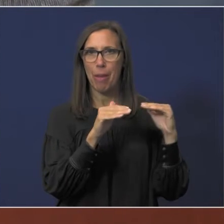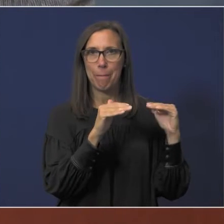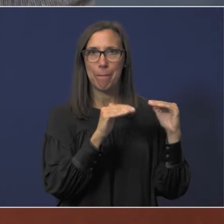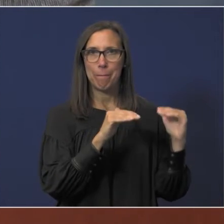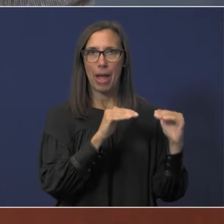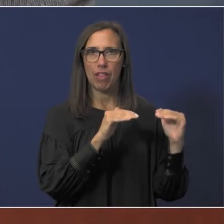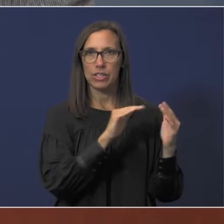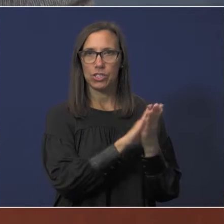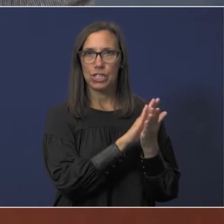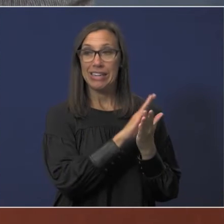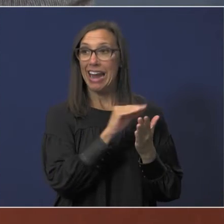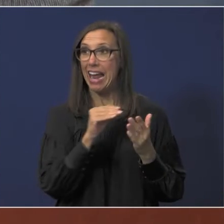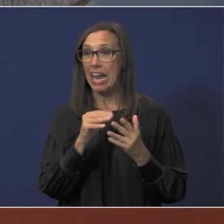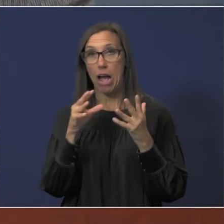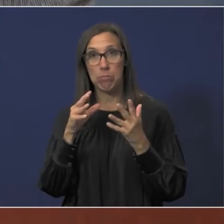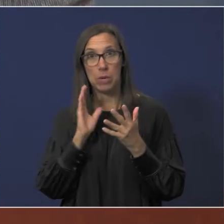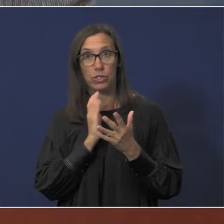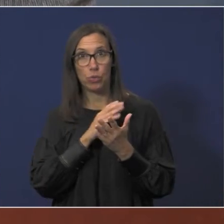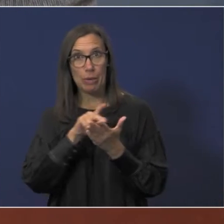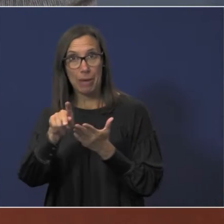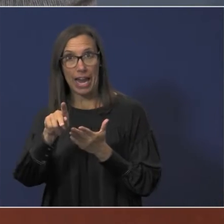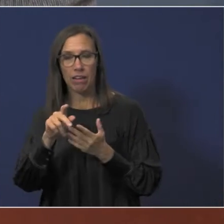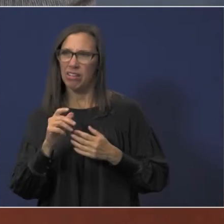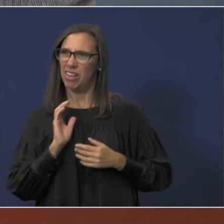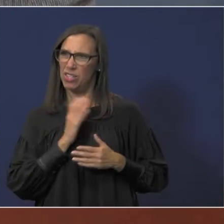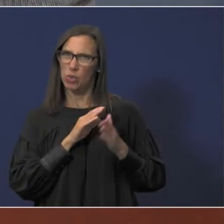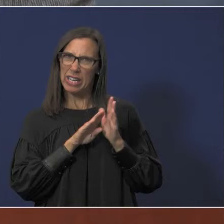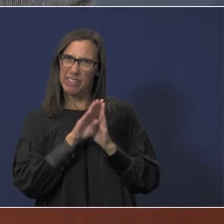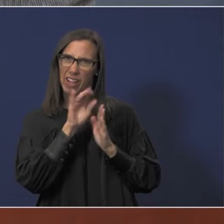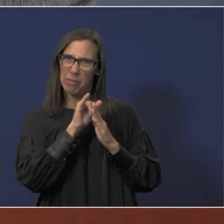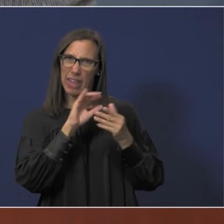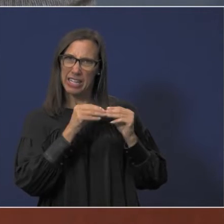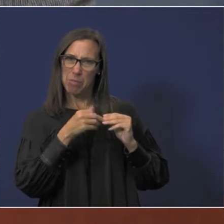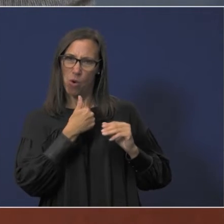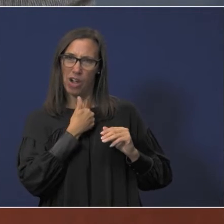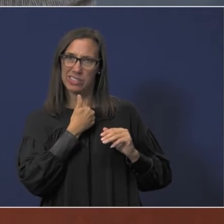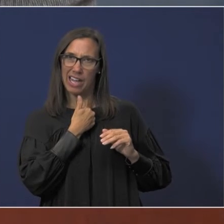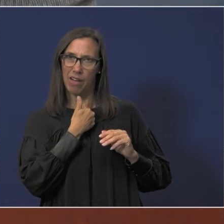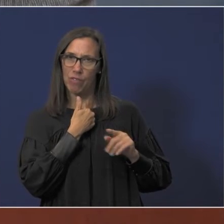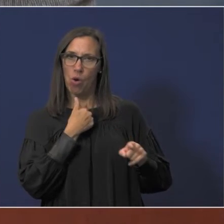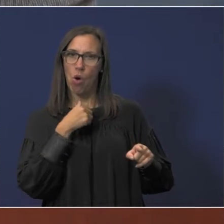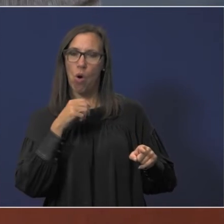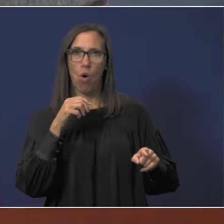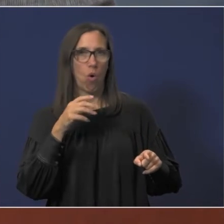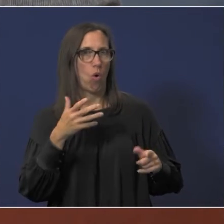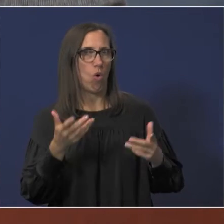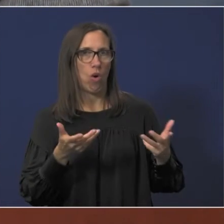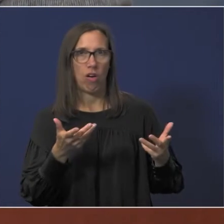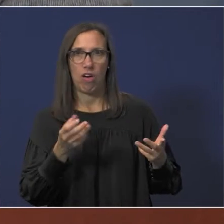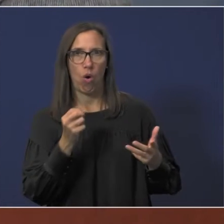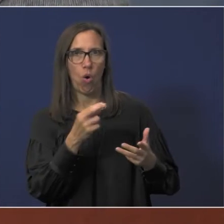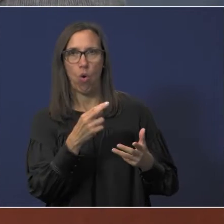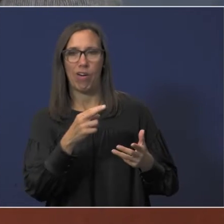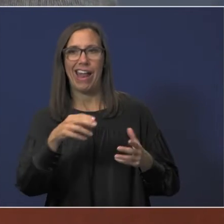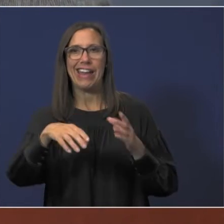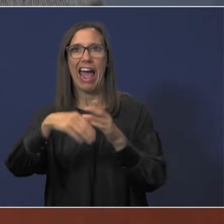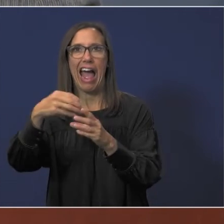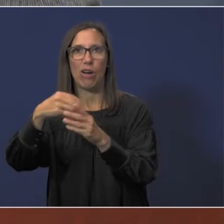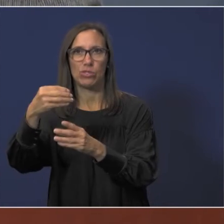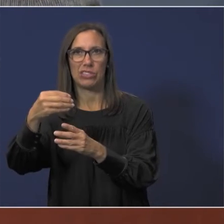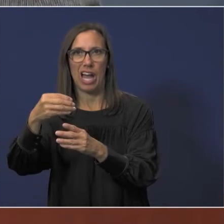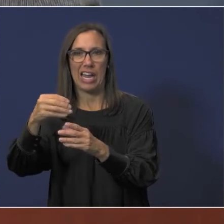the amount that we pay do we develop that number ourselves or is that done by an outside